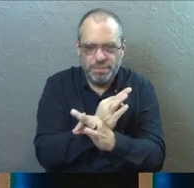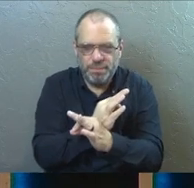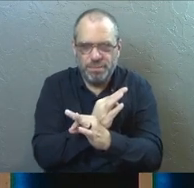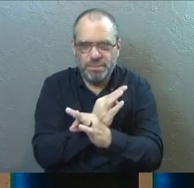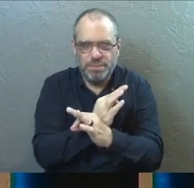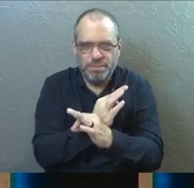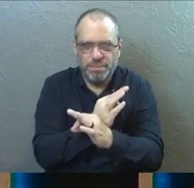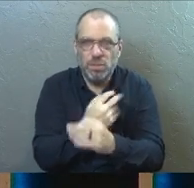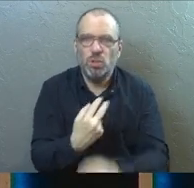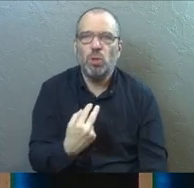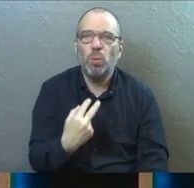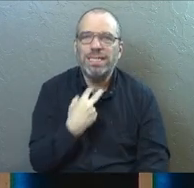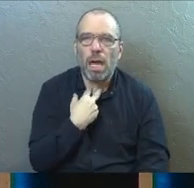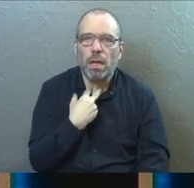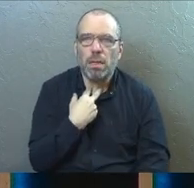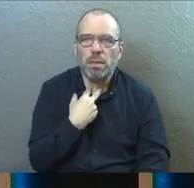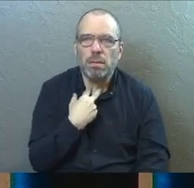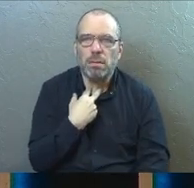And so you were stuck.